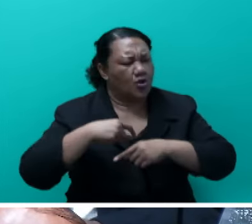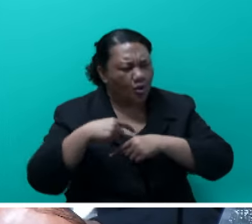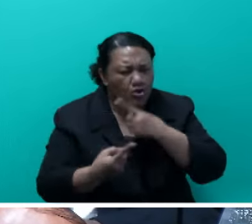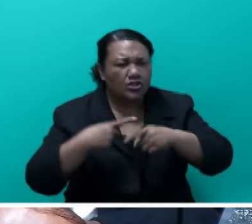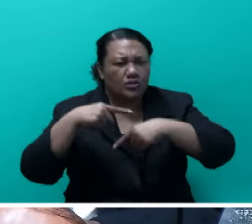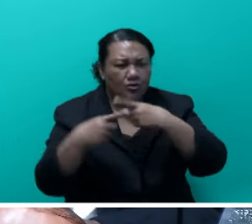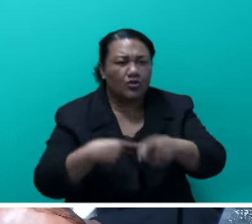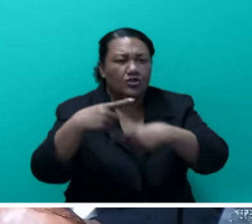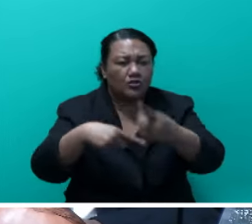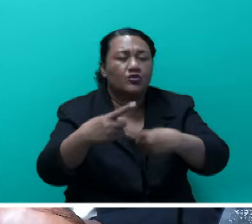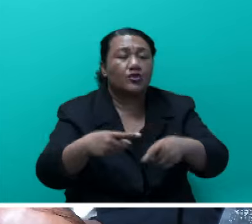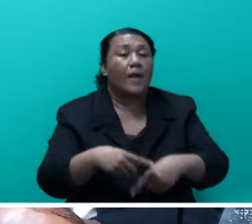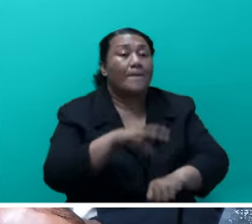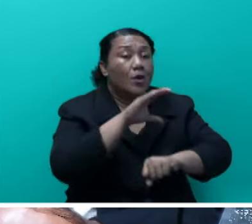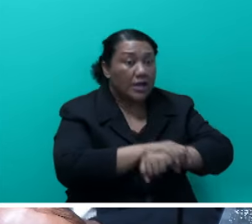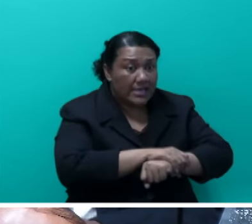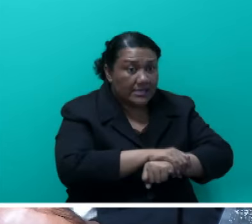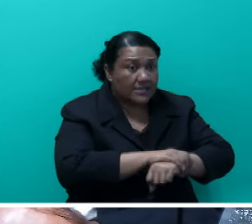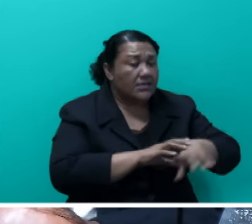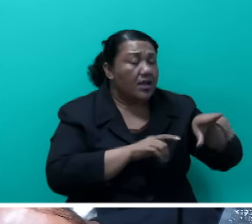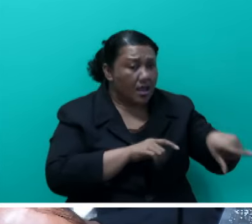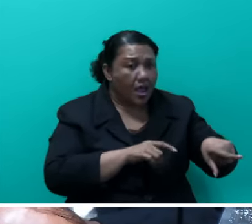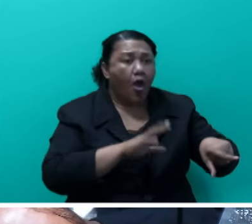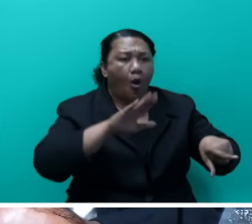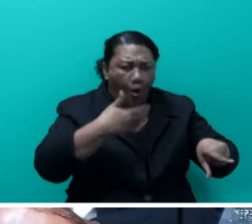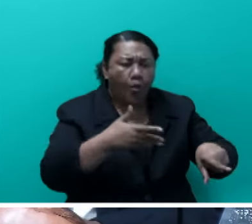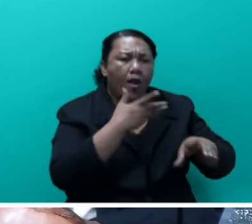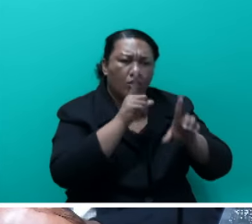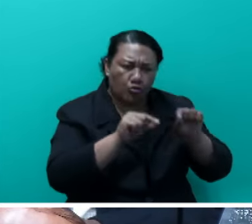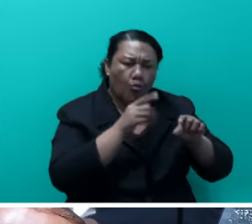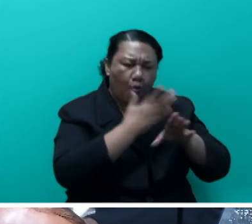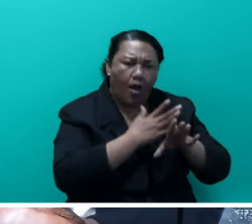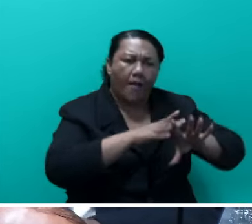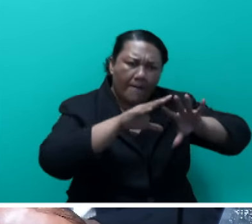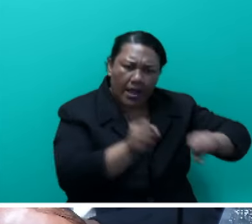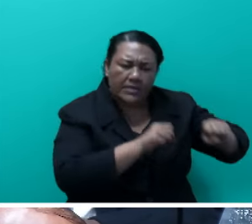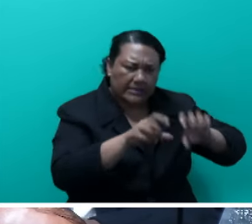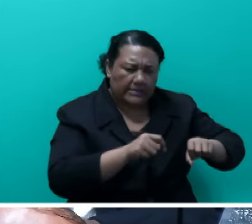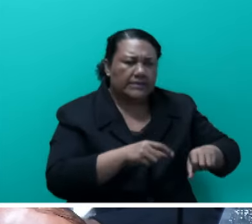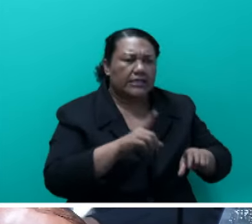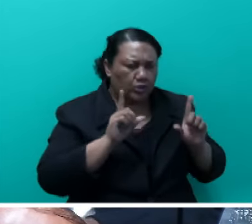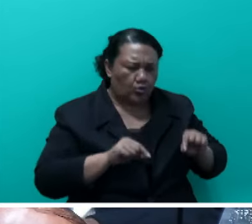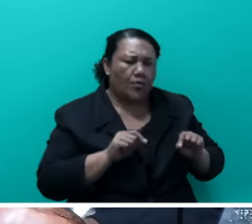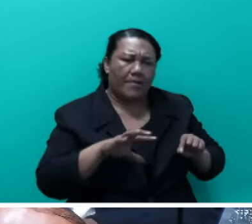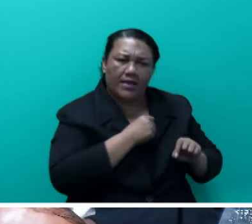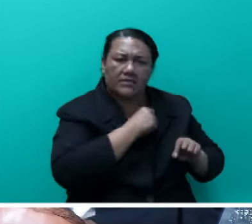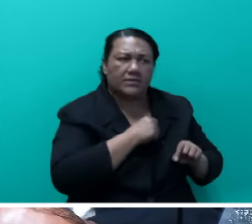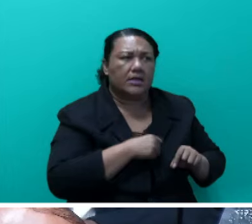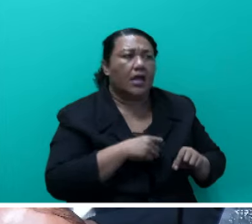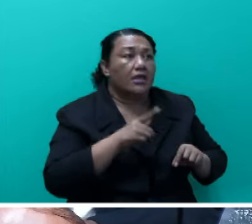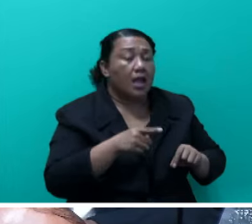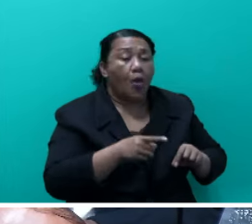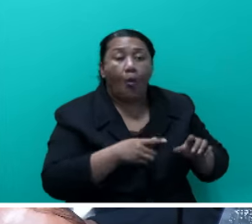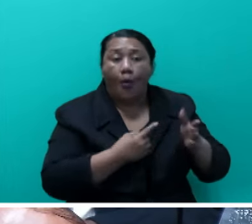arresting people every day. This case in Lotaka the other day. Police went in to raid a house where they